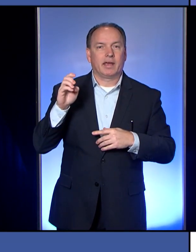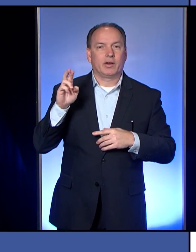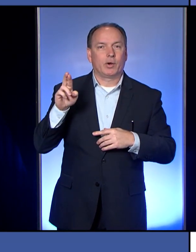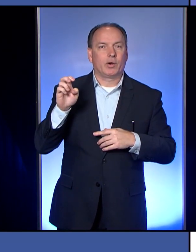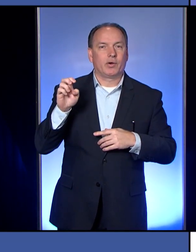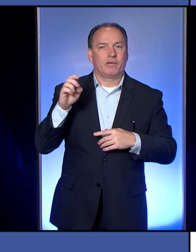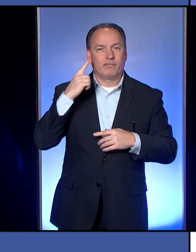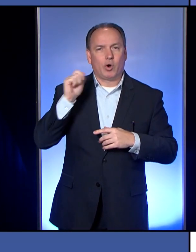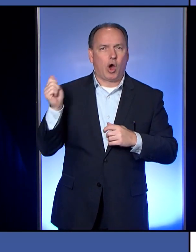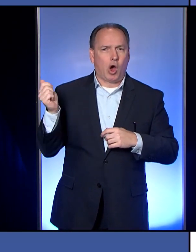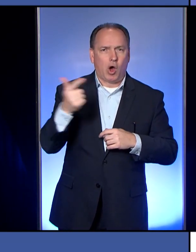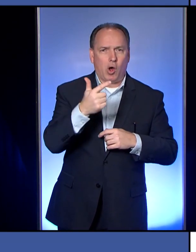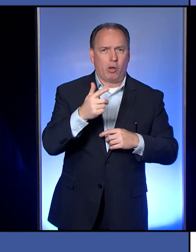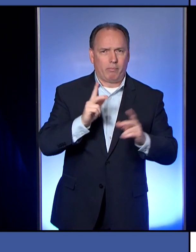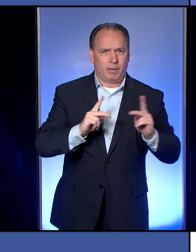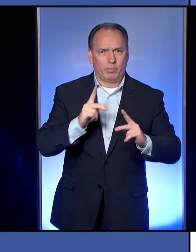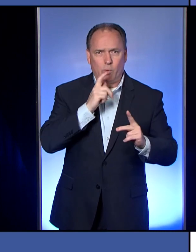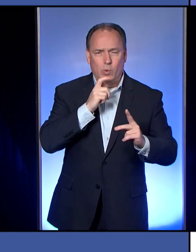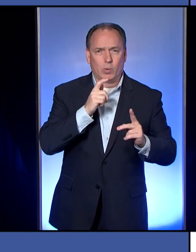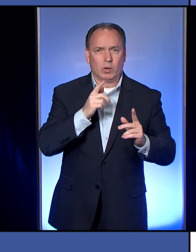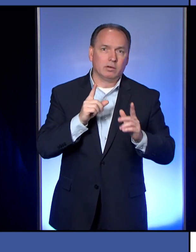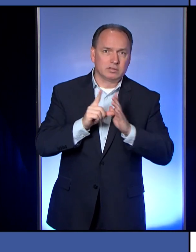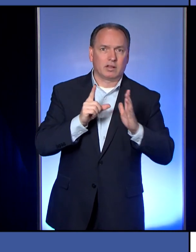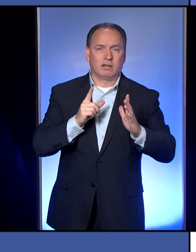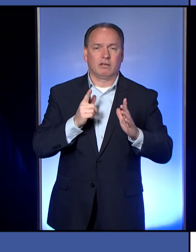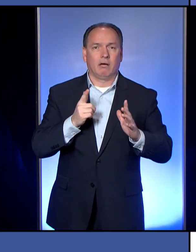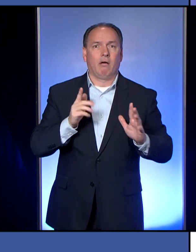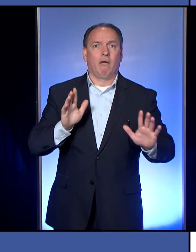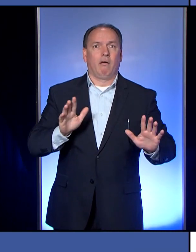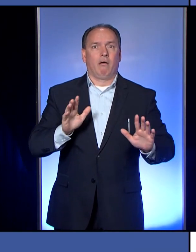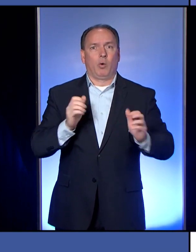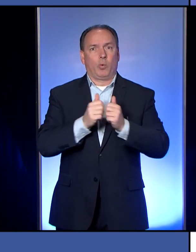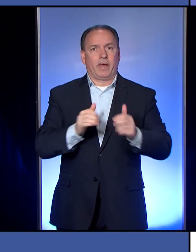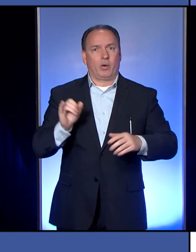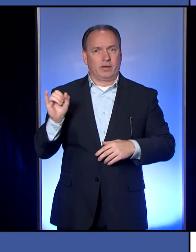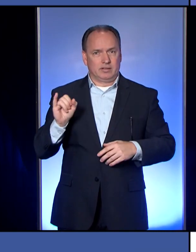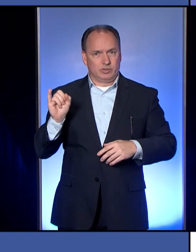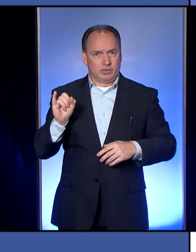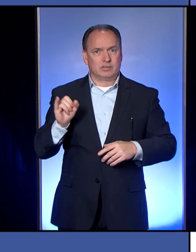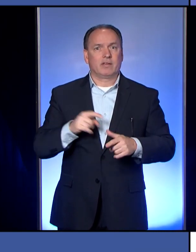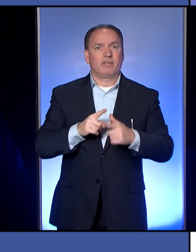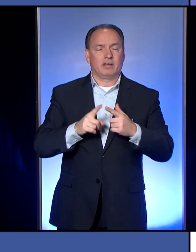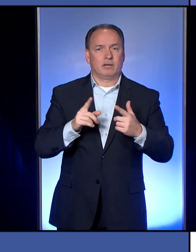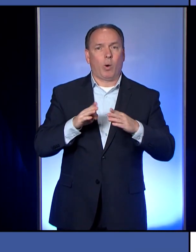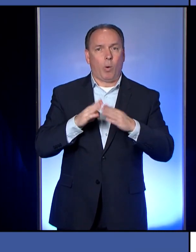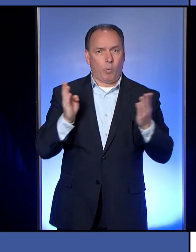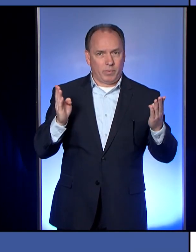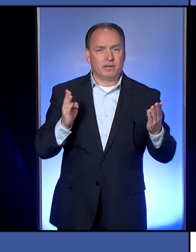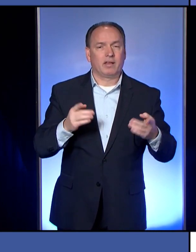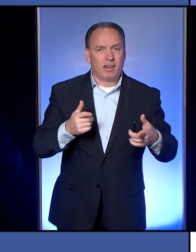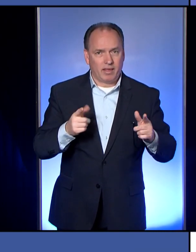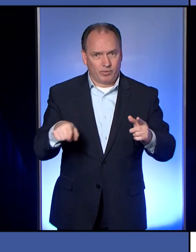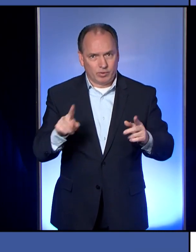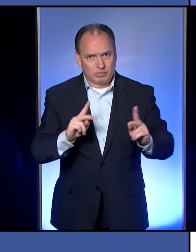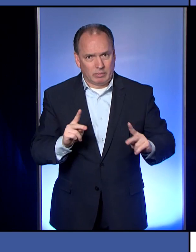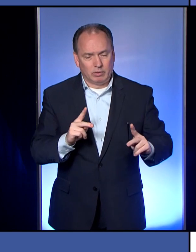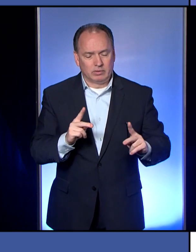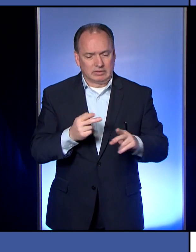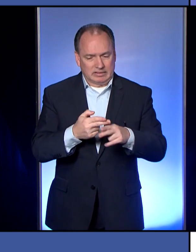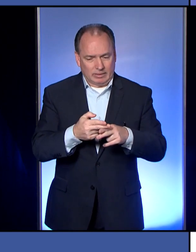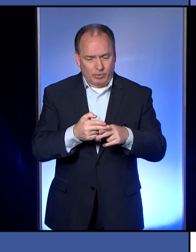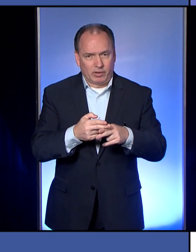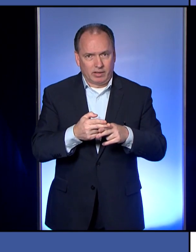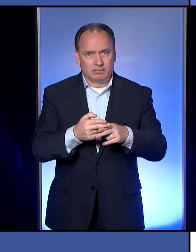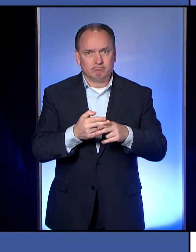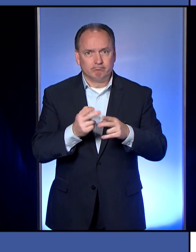for all these people who suddenly find themselves uninsured and open that up and let those people on there temporarily until they